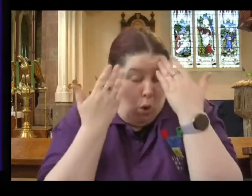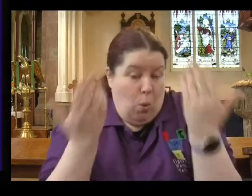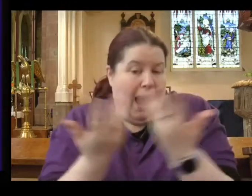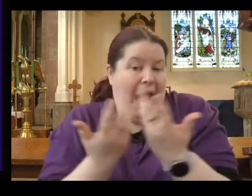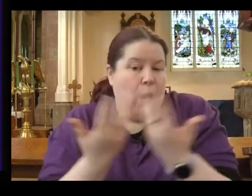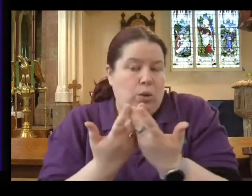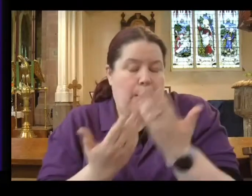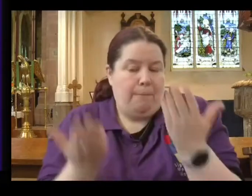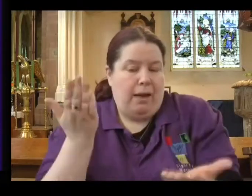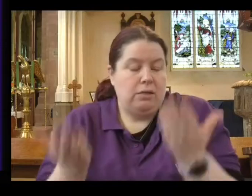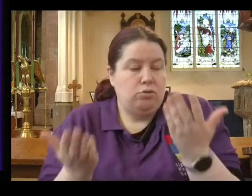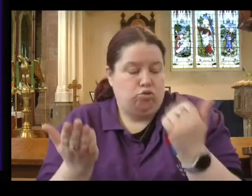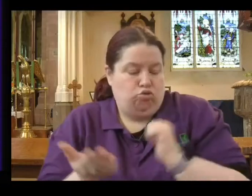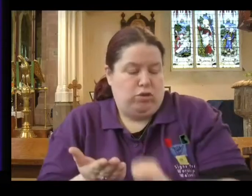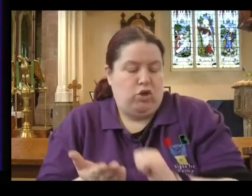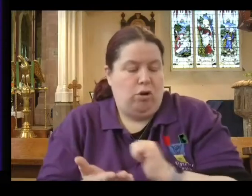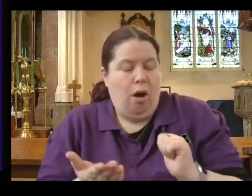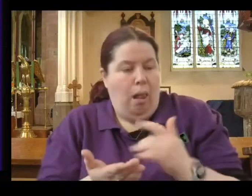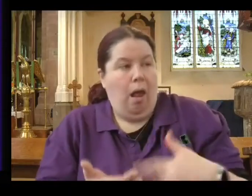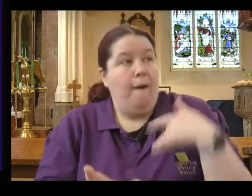life, read the Bible.